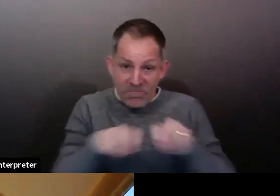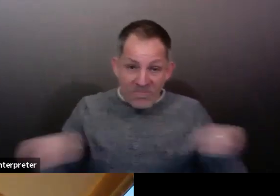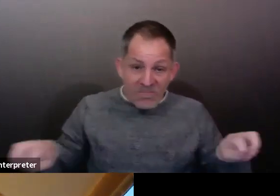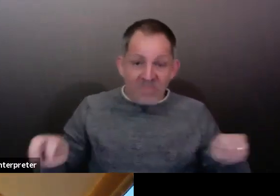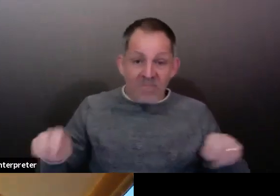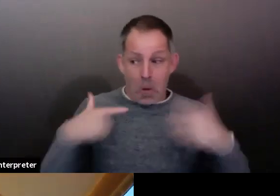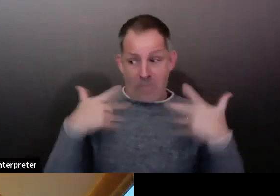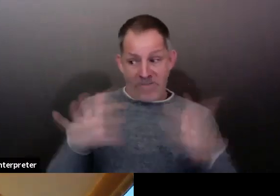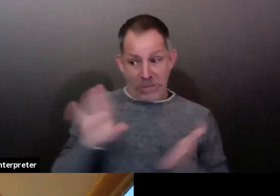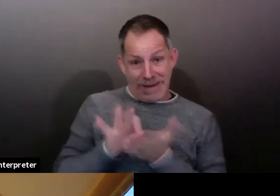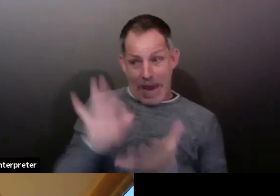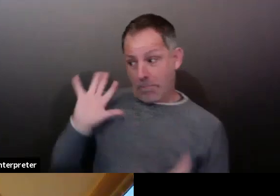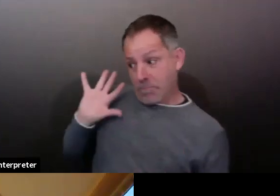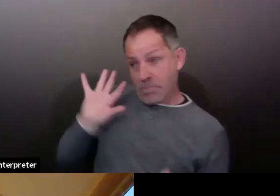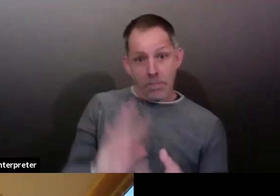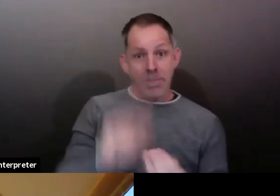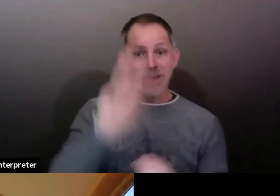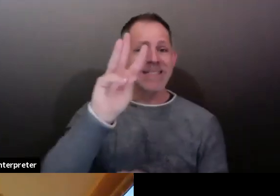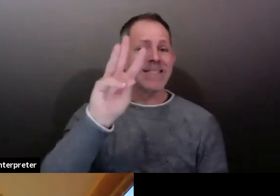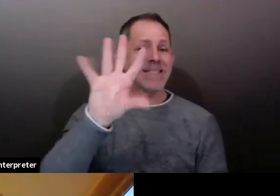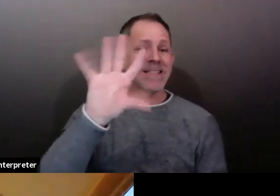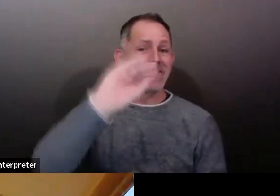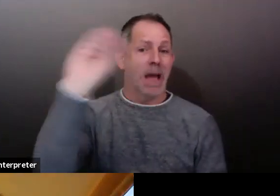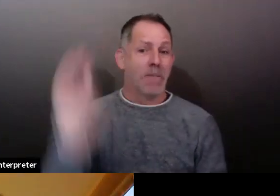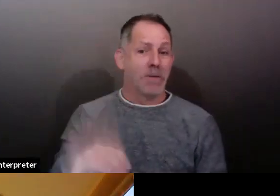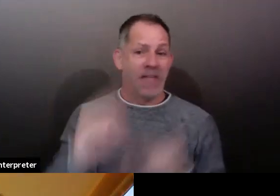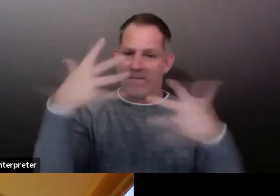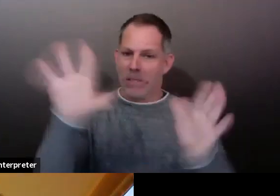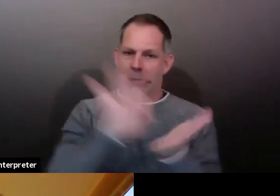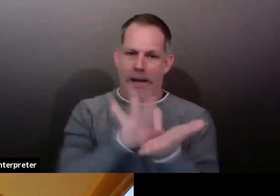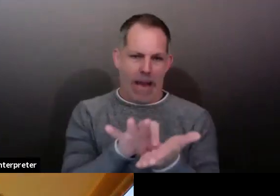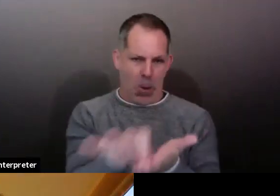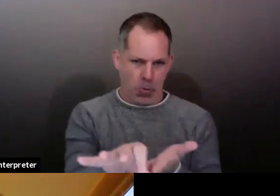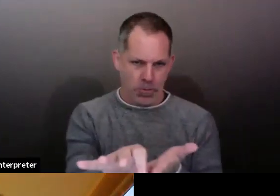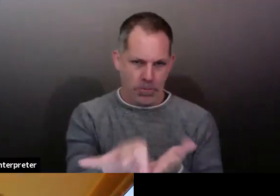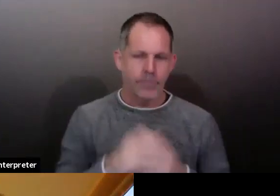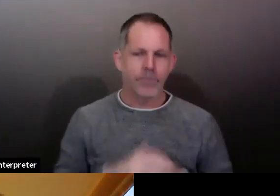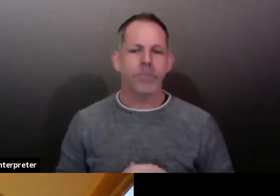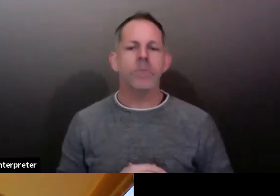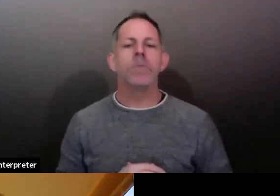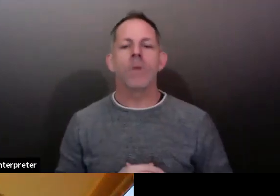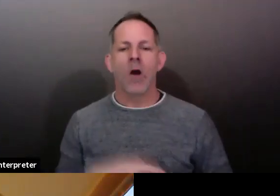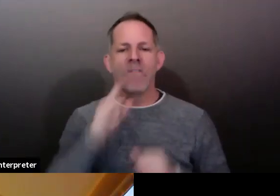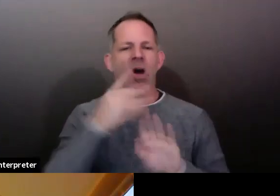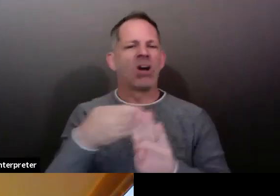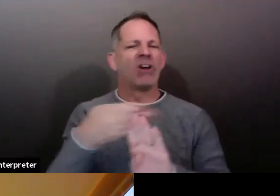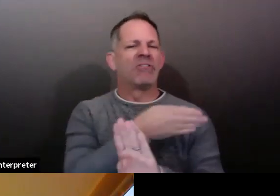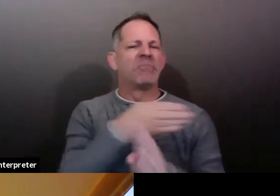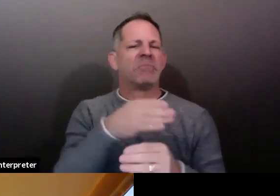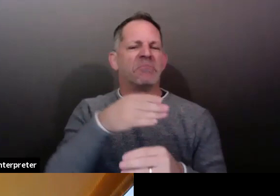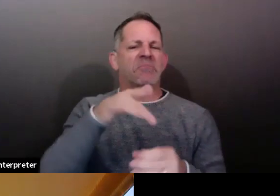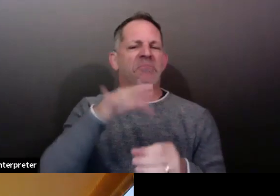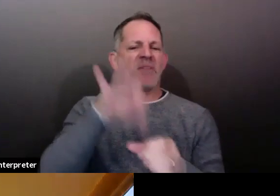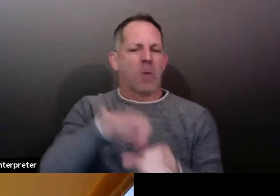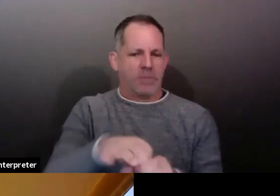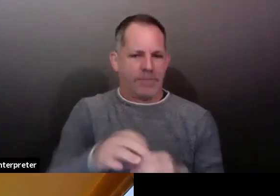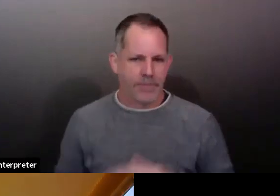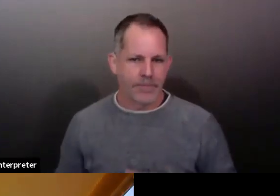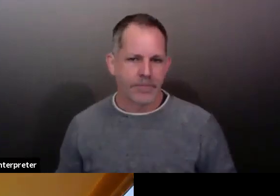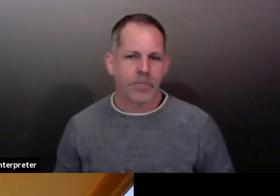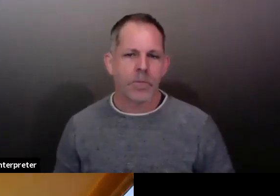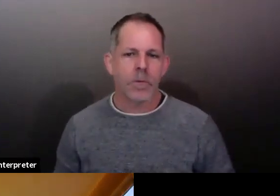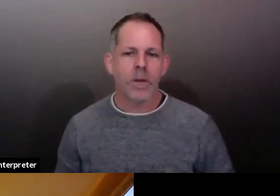the first round of a good number of the ballots will be tonight, but they'll also come in over the coming couple of days.